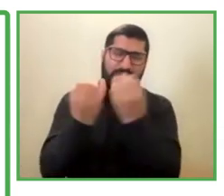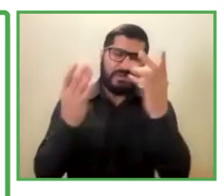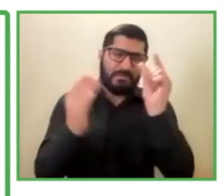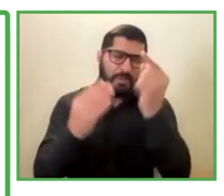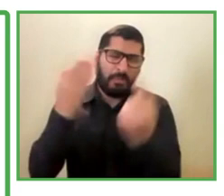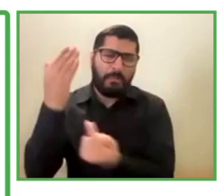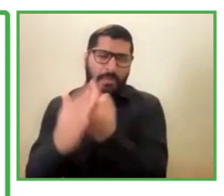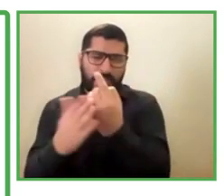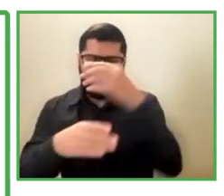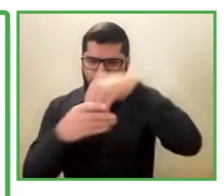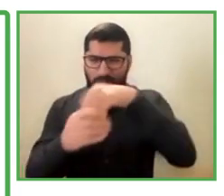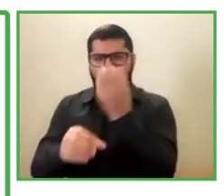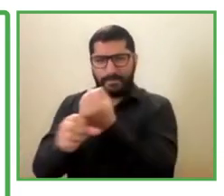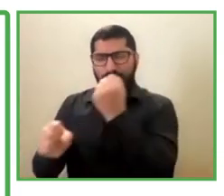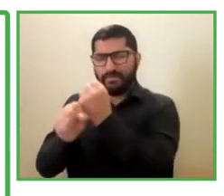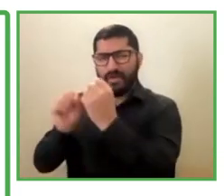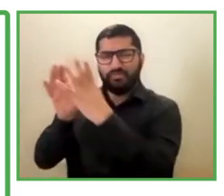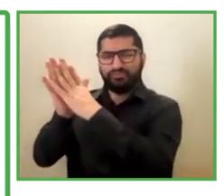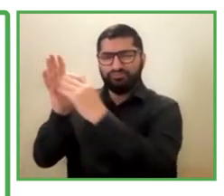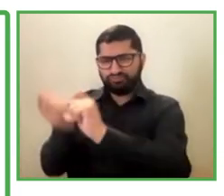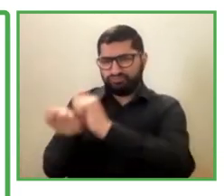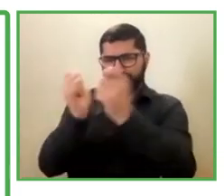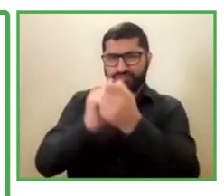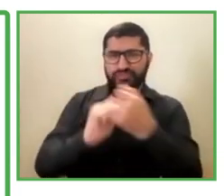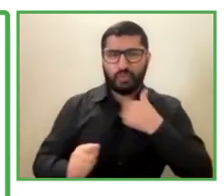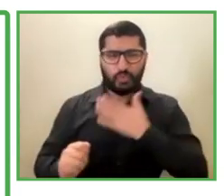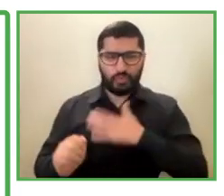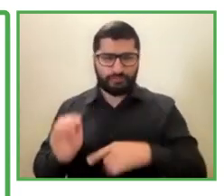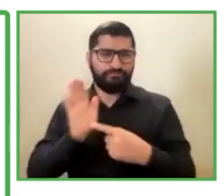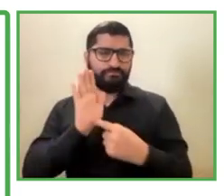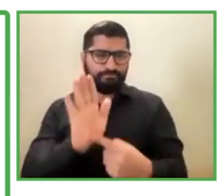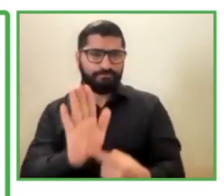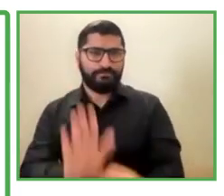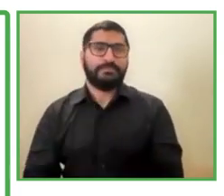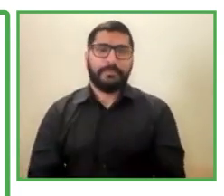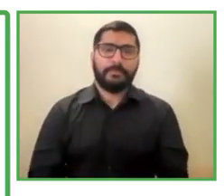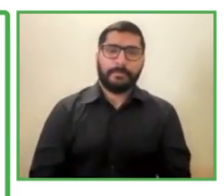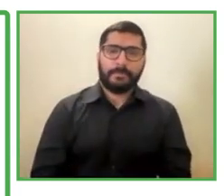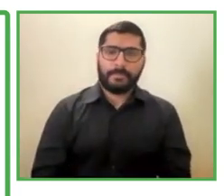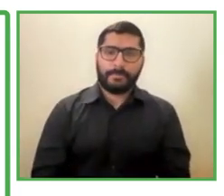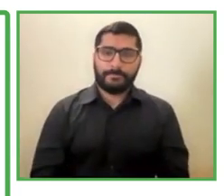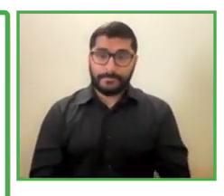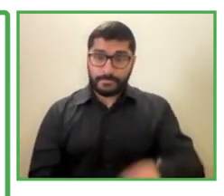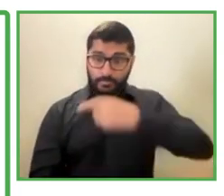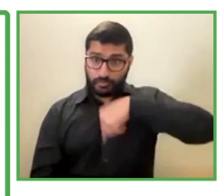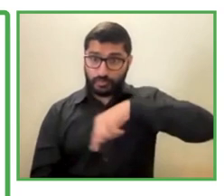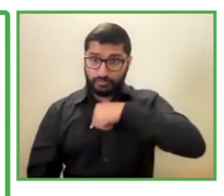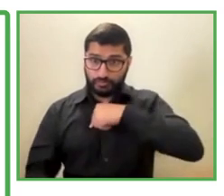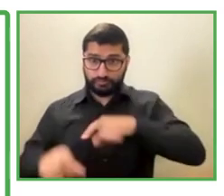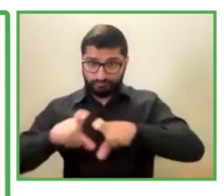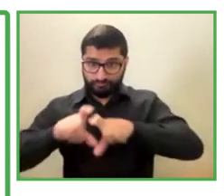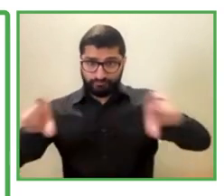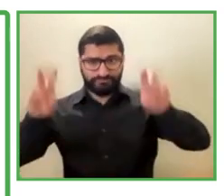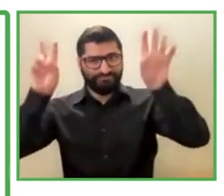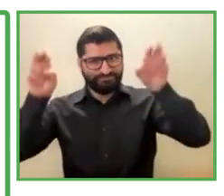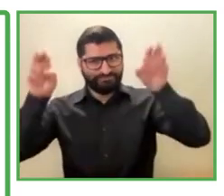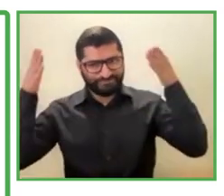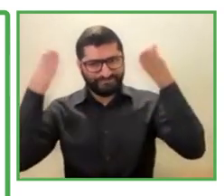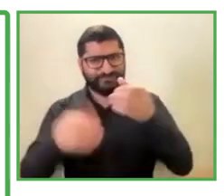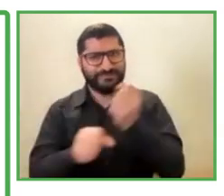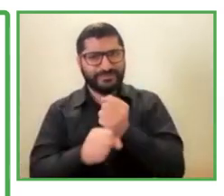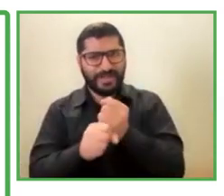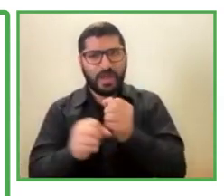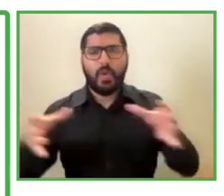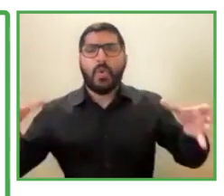you the work of our model, we have, even if SMU is to work for a more inclusive society,